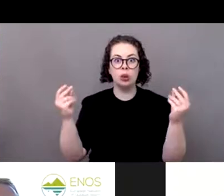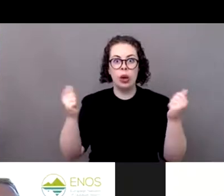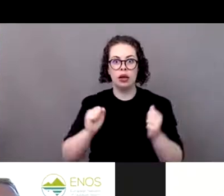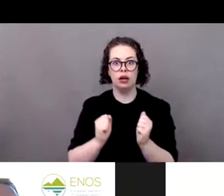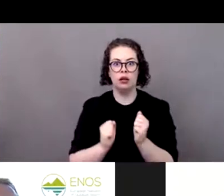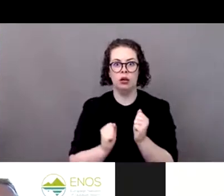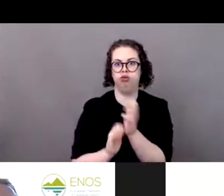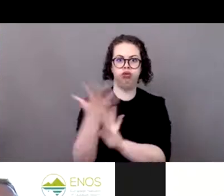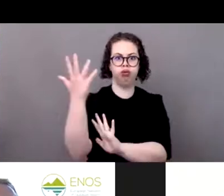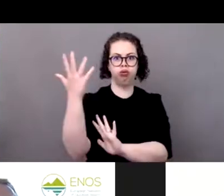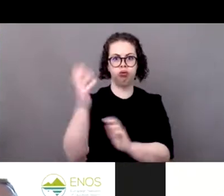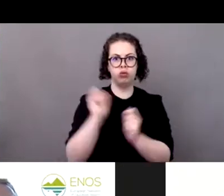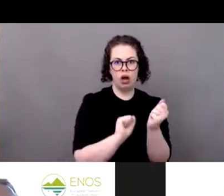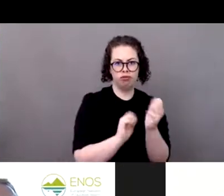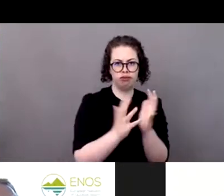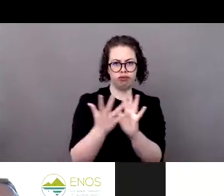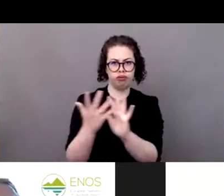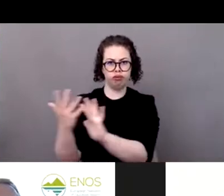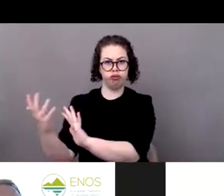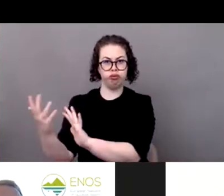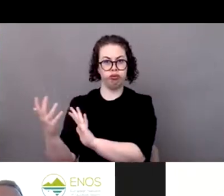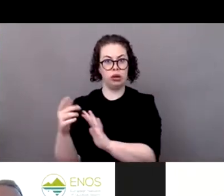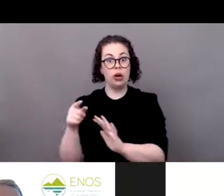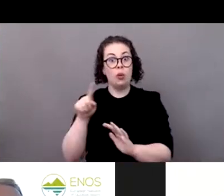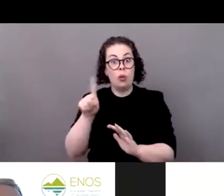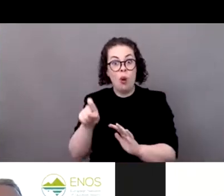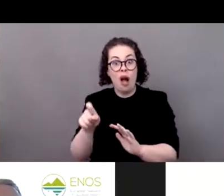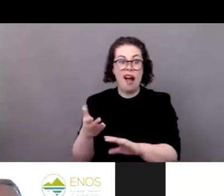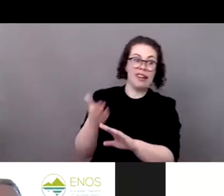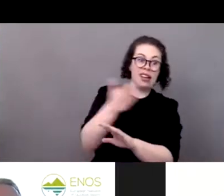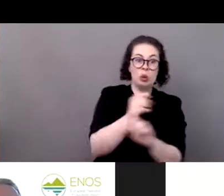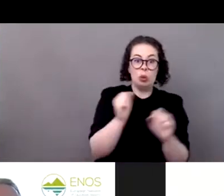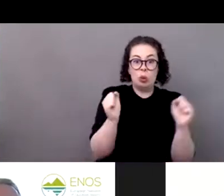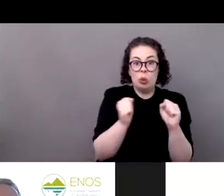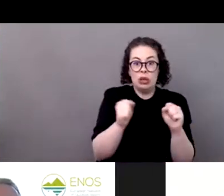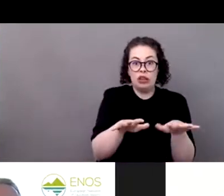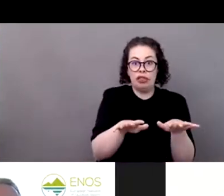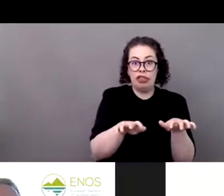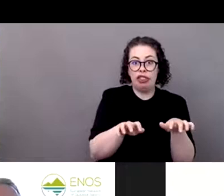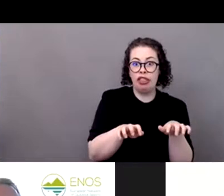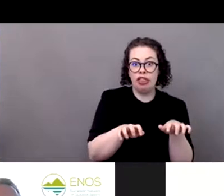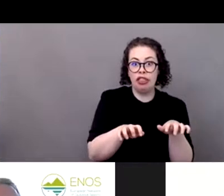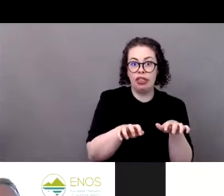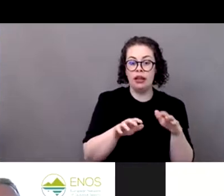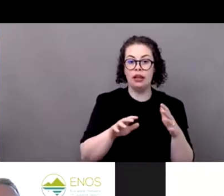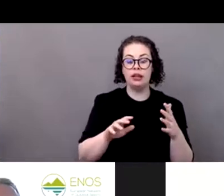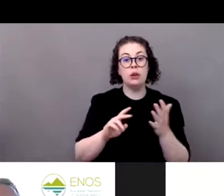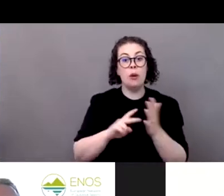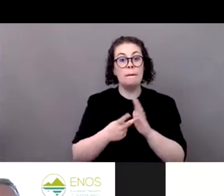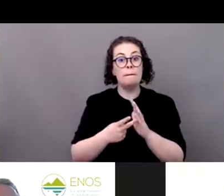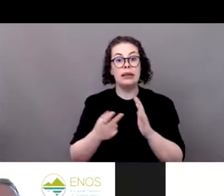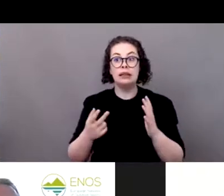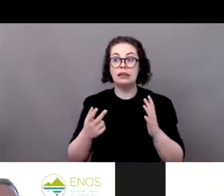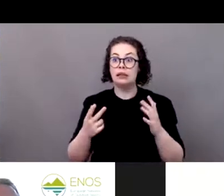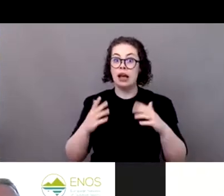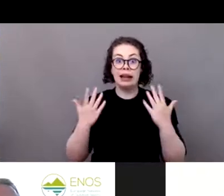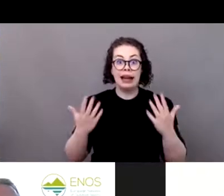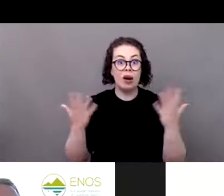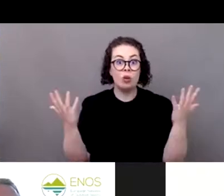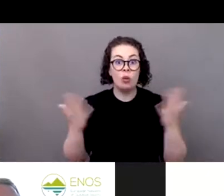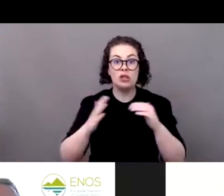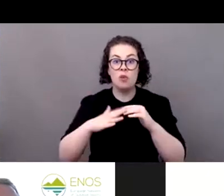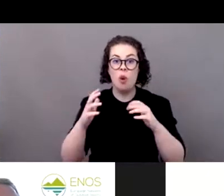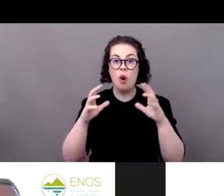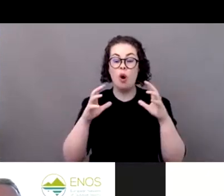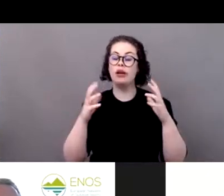and just making traditional routes that used to be very popular in the Alps dangerous because of the risk of rockfalls. And then, of course, there are